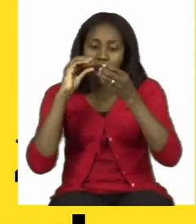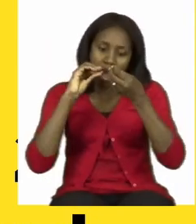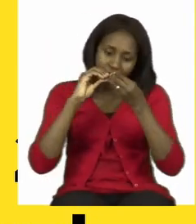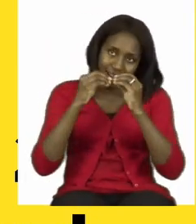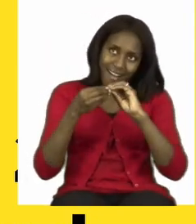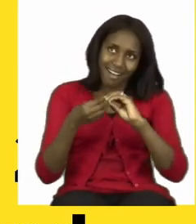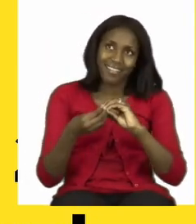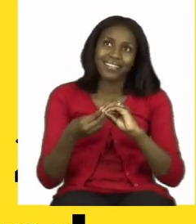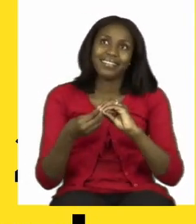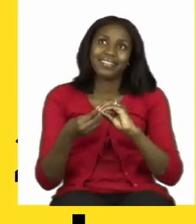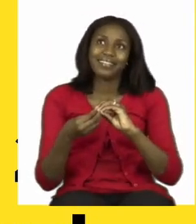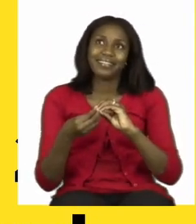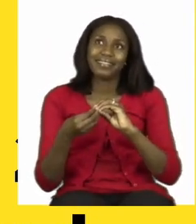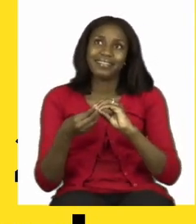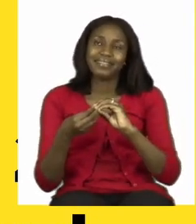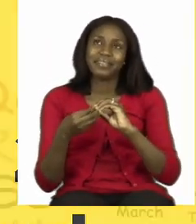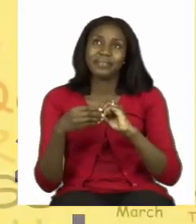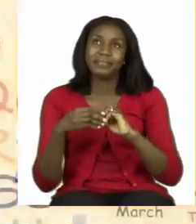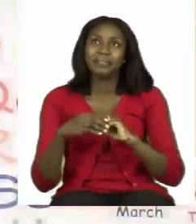numbers.